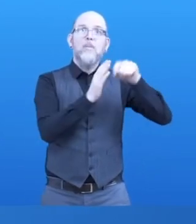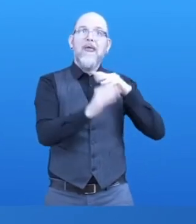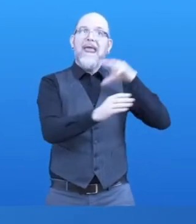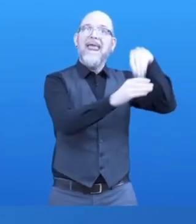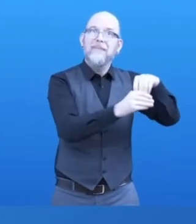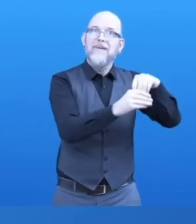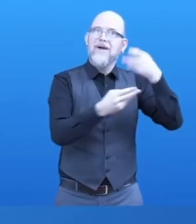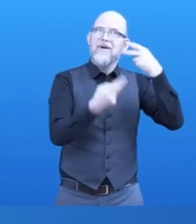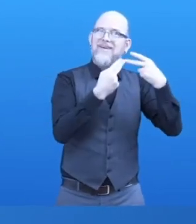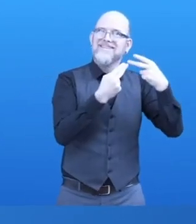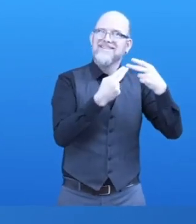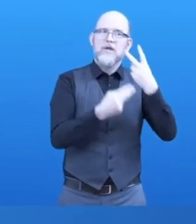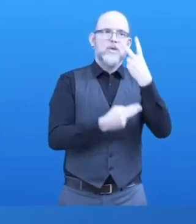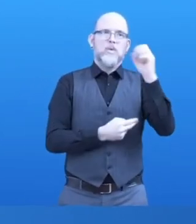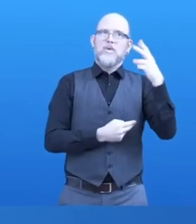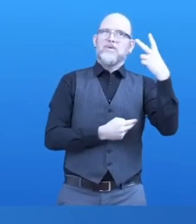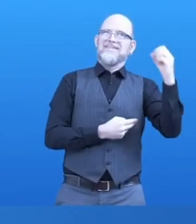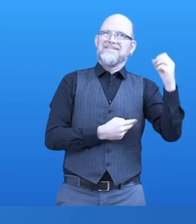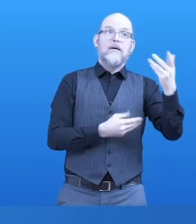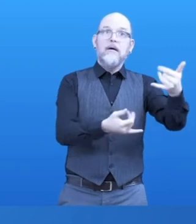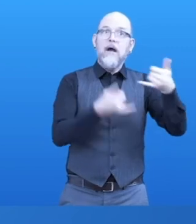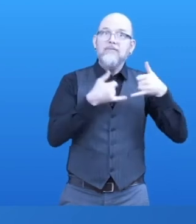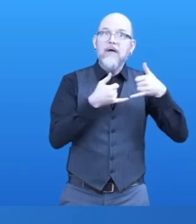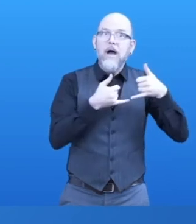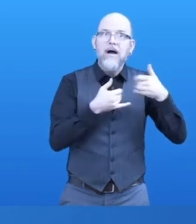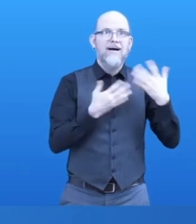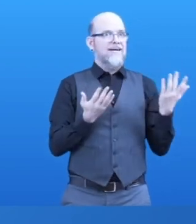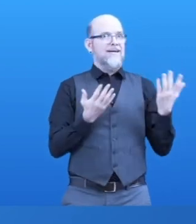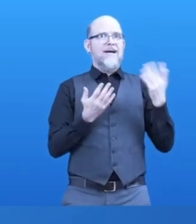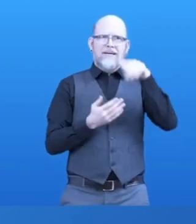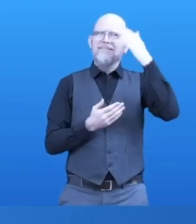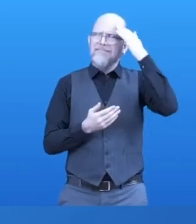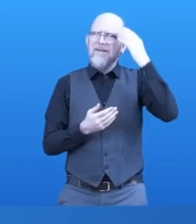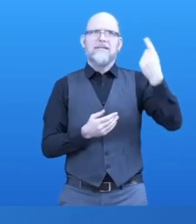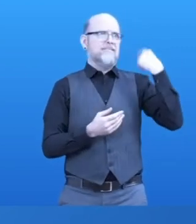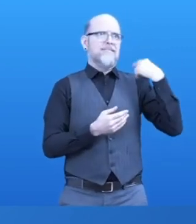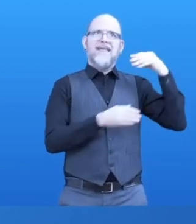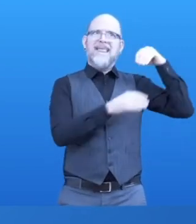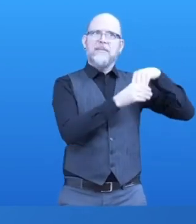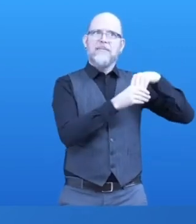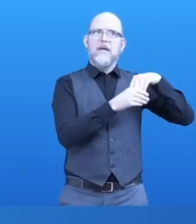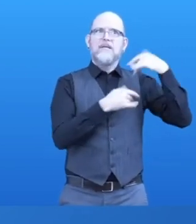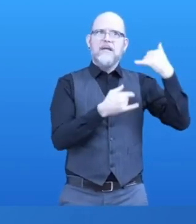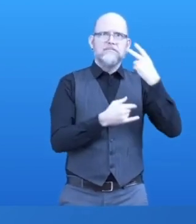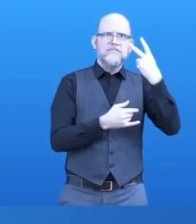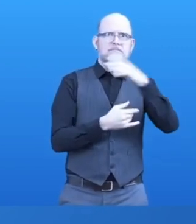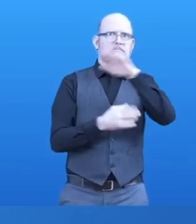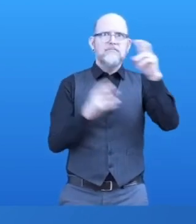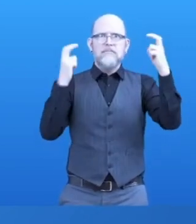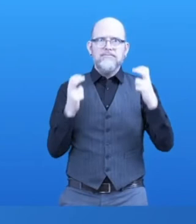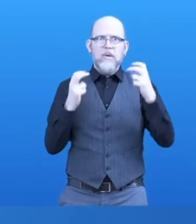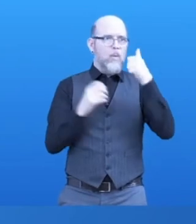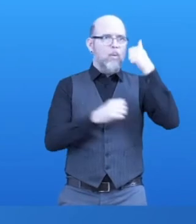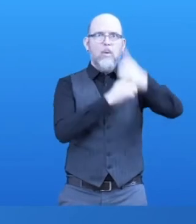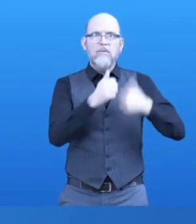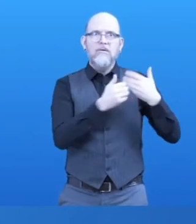became necessary for many of us to stay at home and today you are joining online. Participation, access to education,